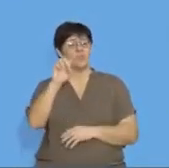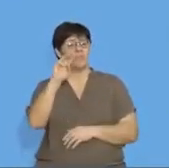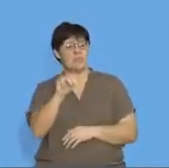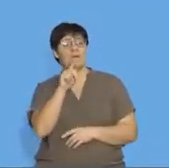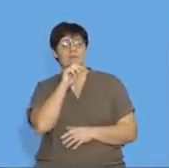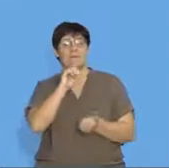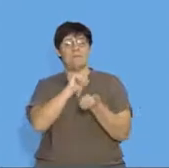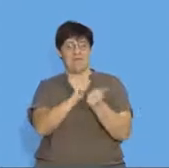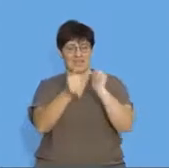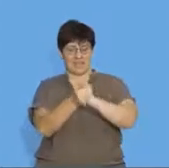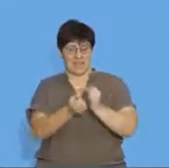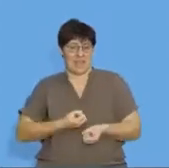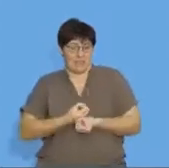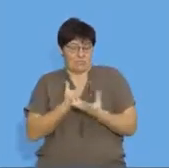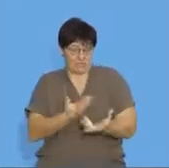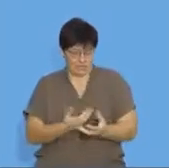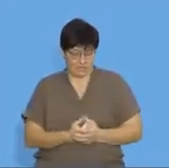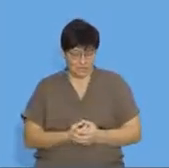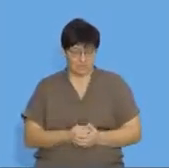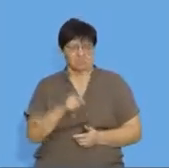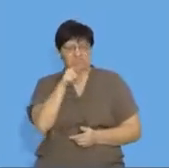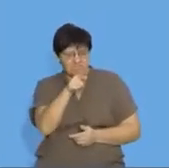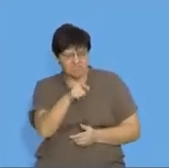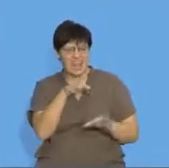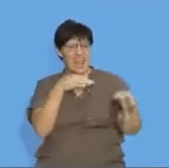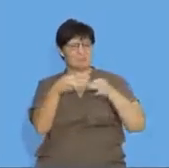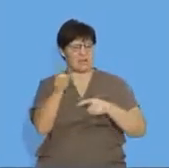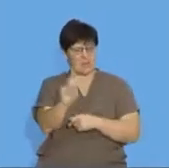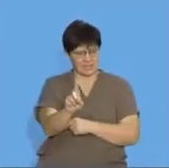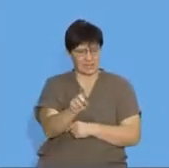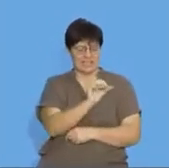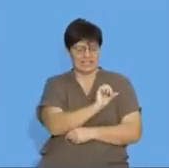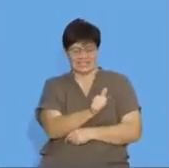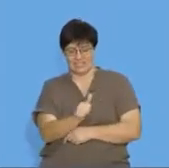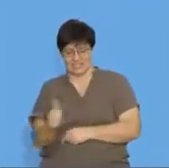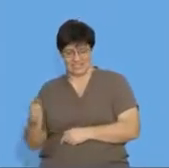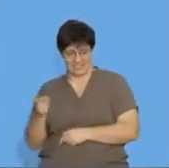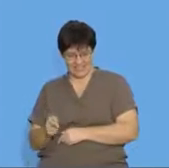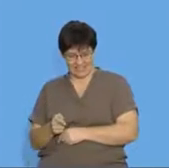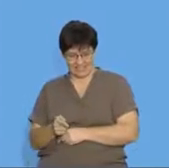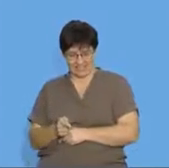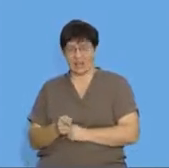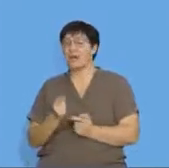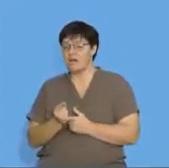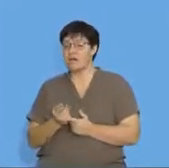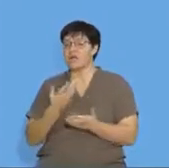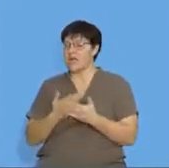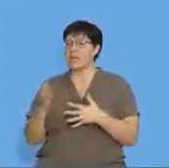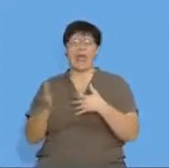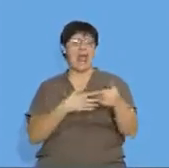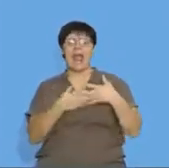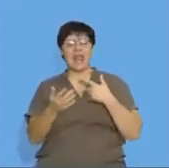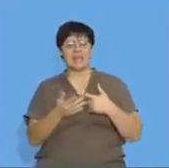is a mathematical expression that describes the sequence, and that can generate any